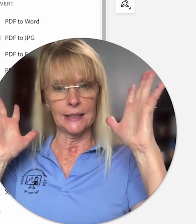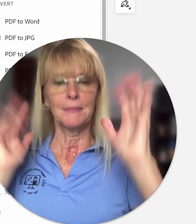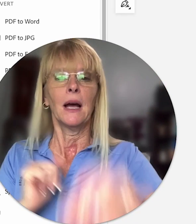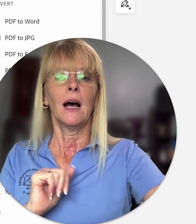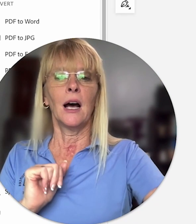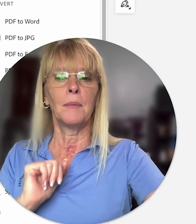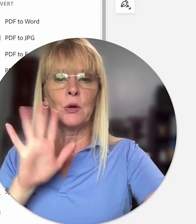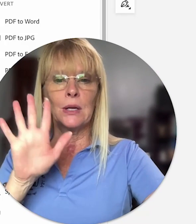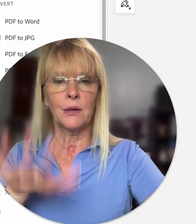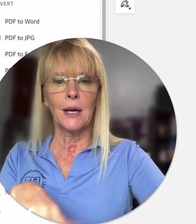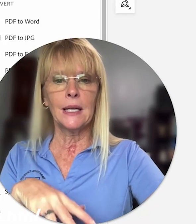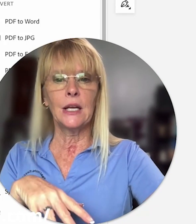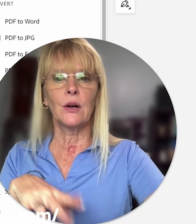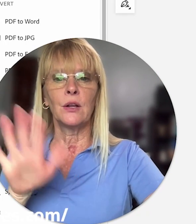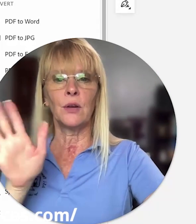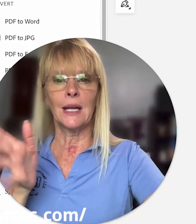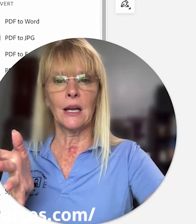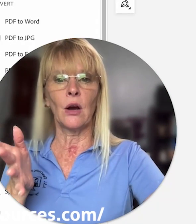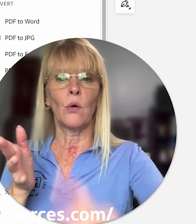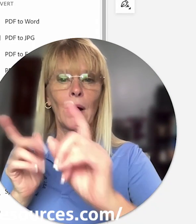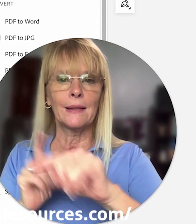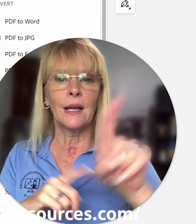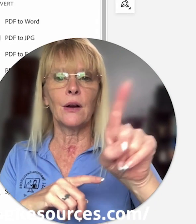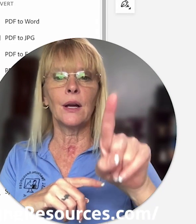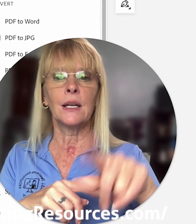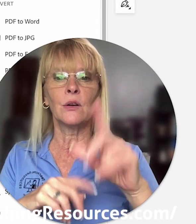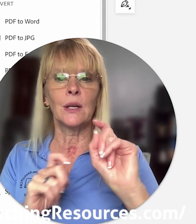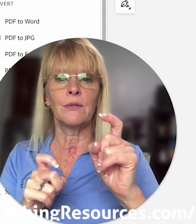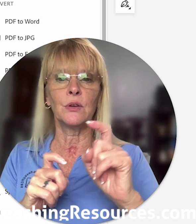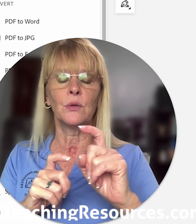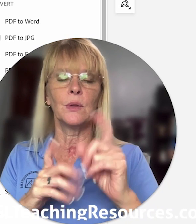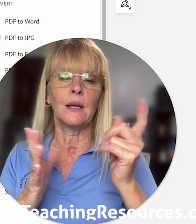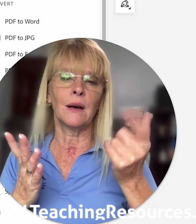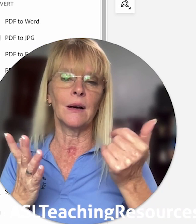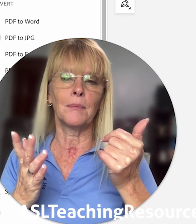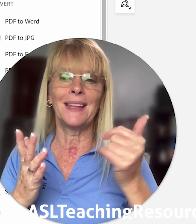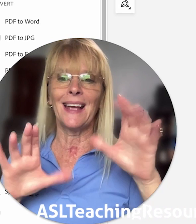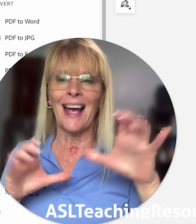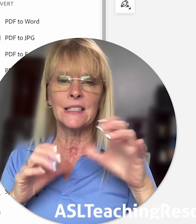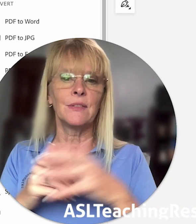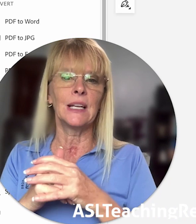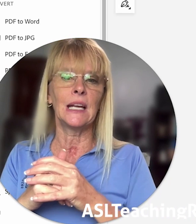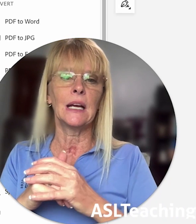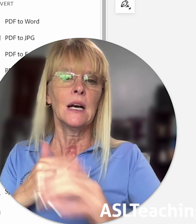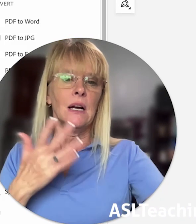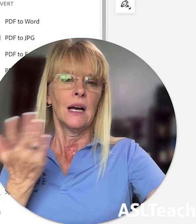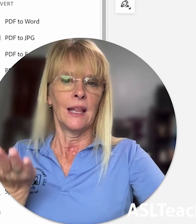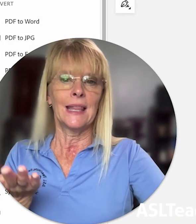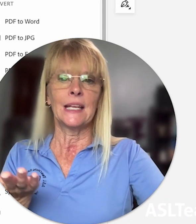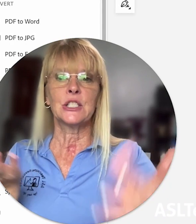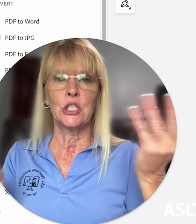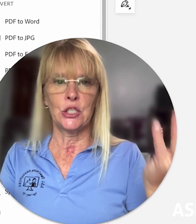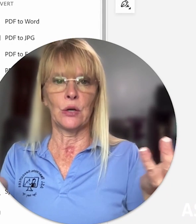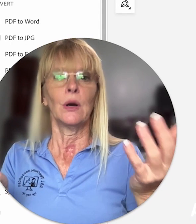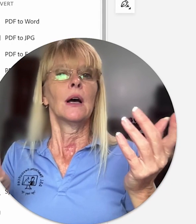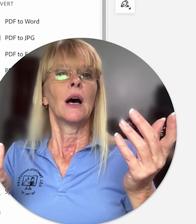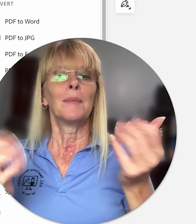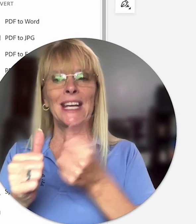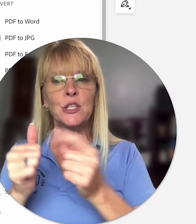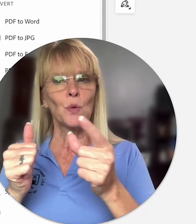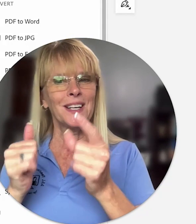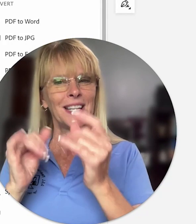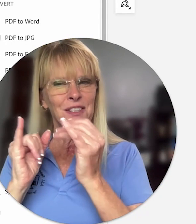done you click right here you can go right there and it'll give you the the activity and things to do